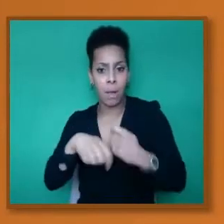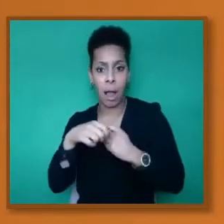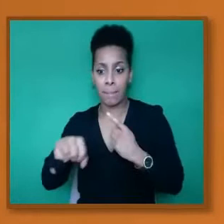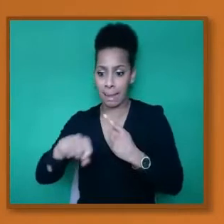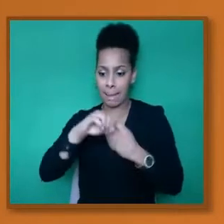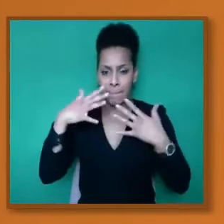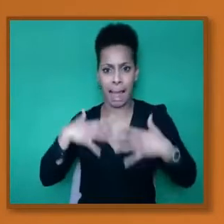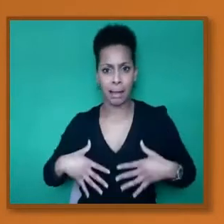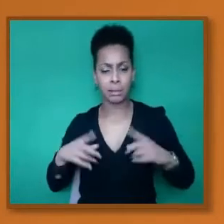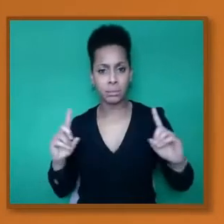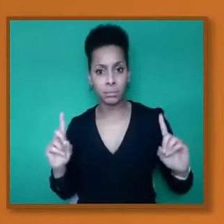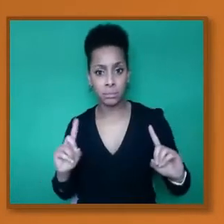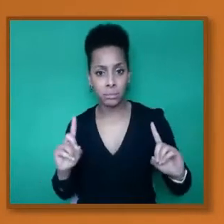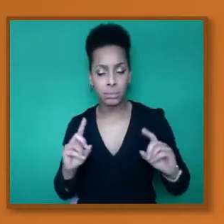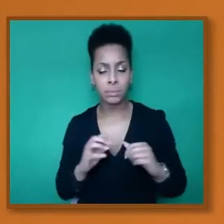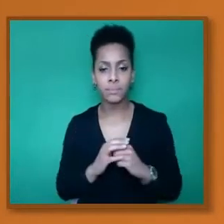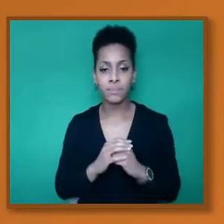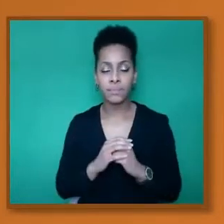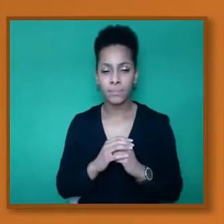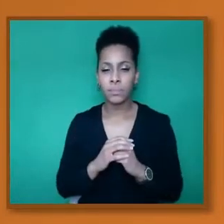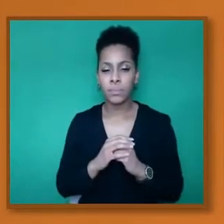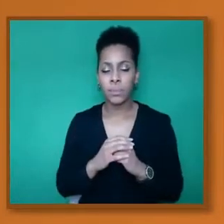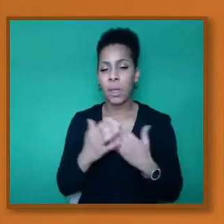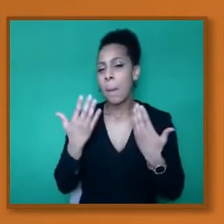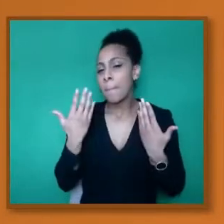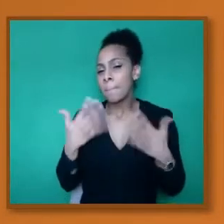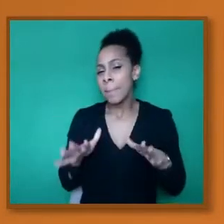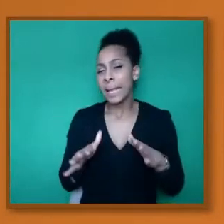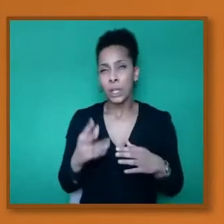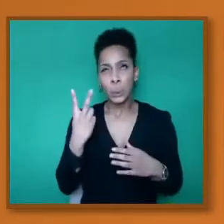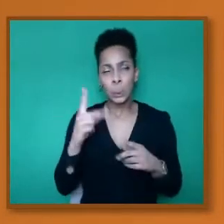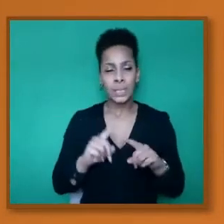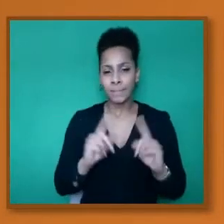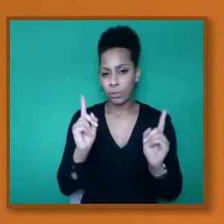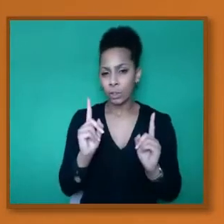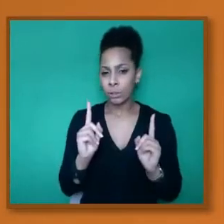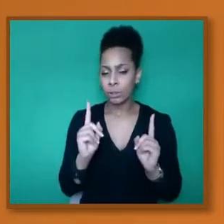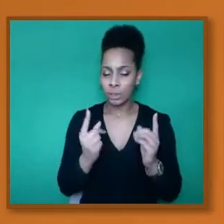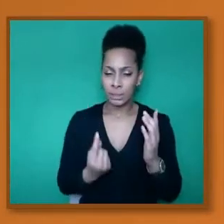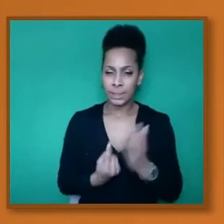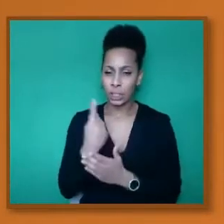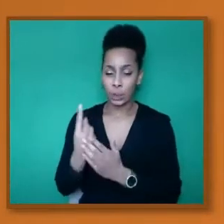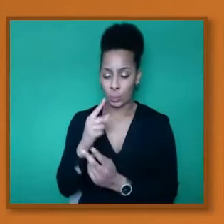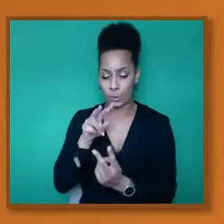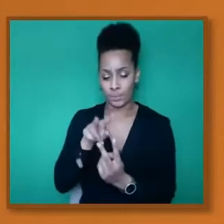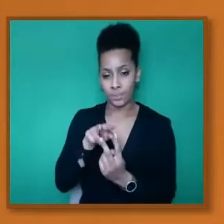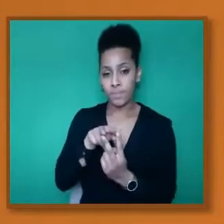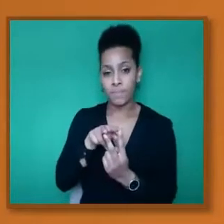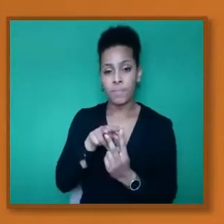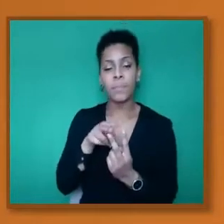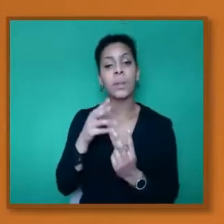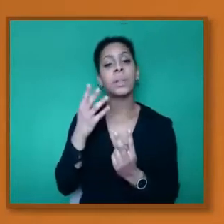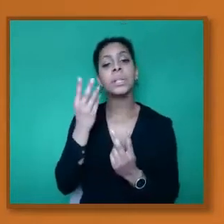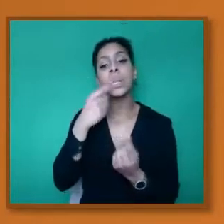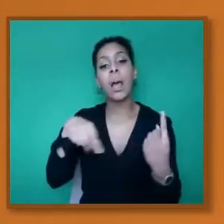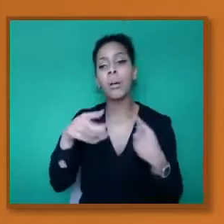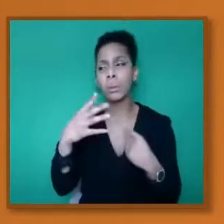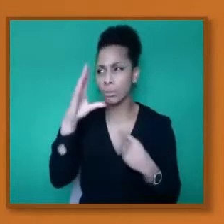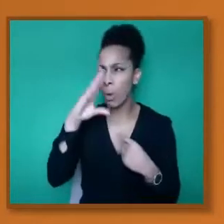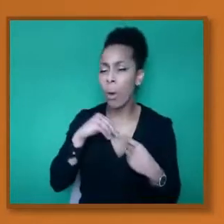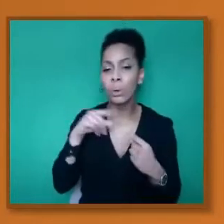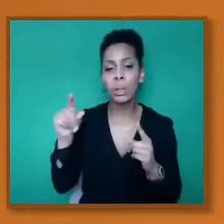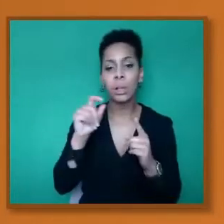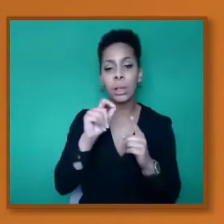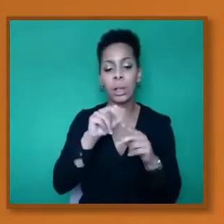issues that have come up. People have come been told that the Pfizer vaccine is a messenger